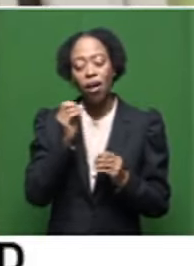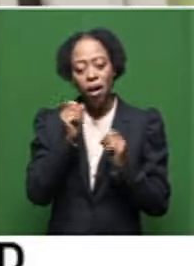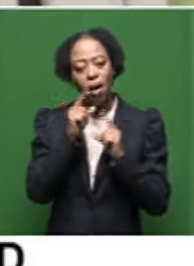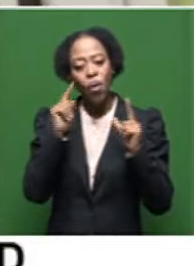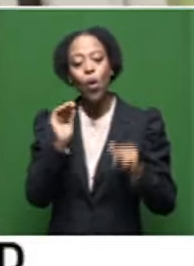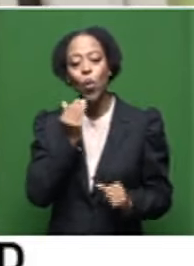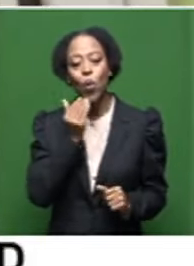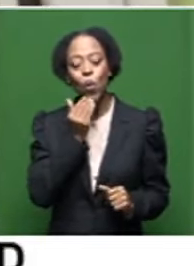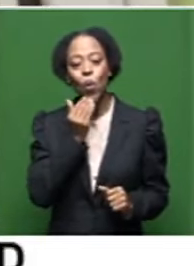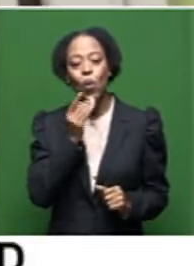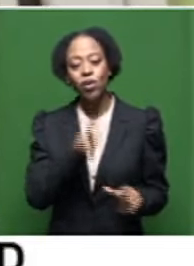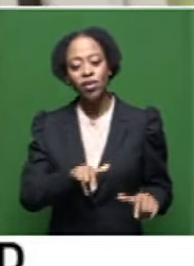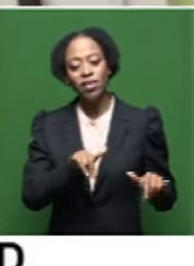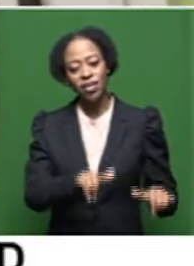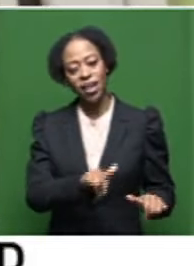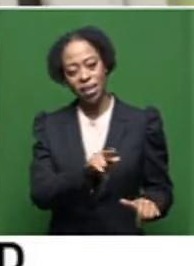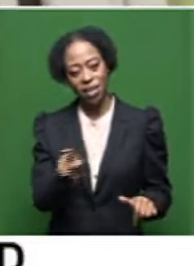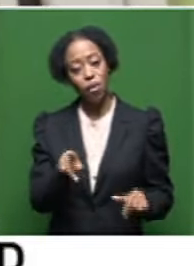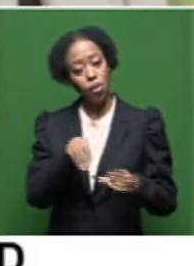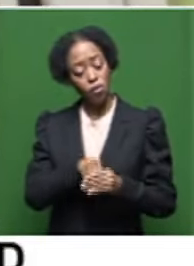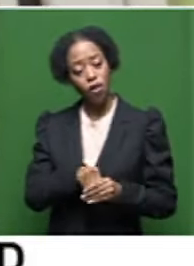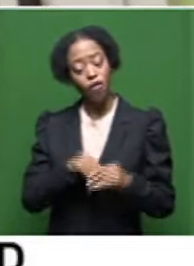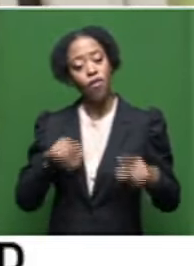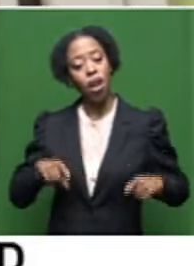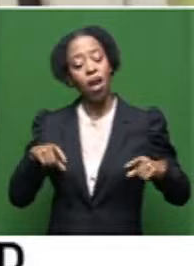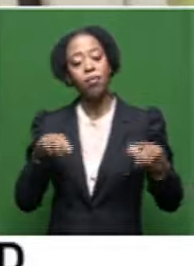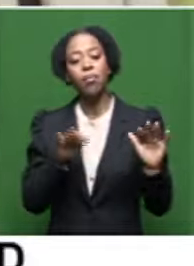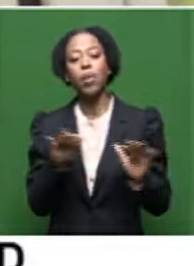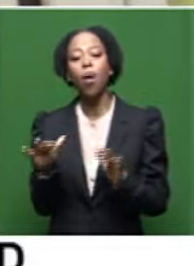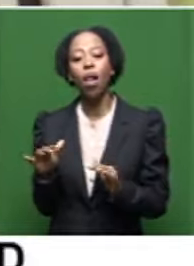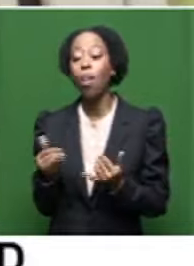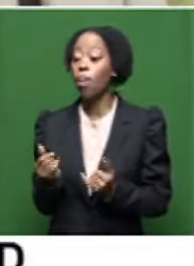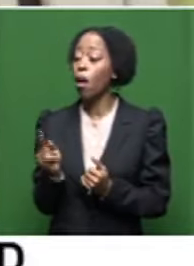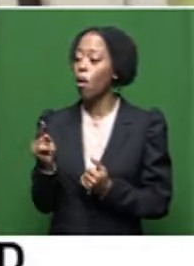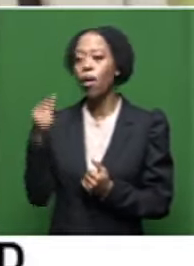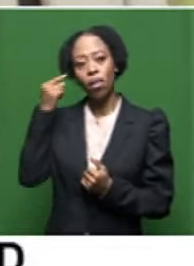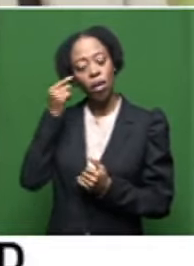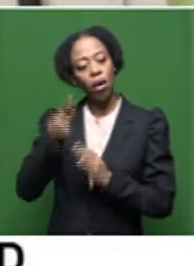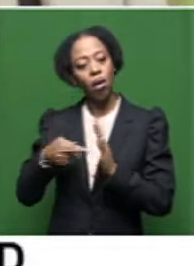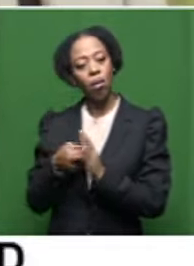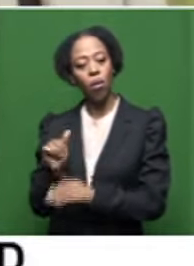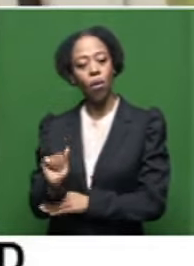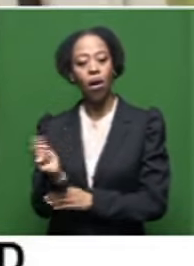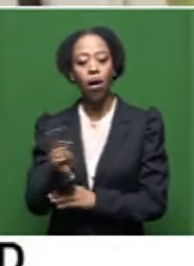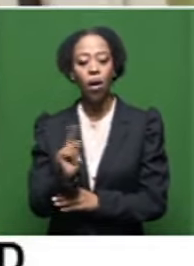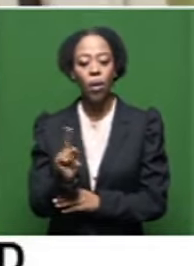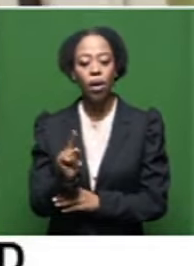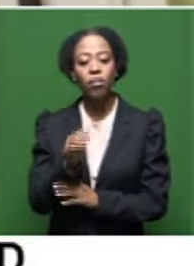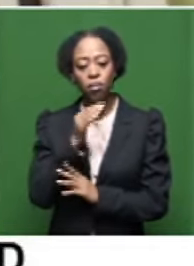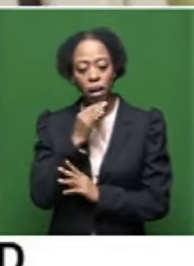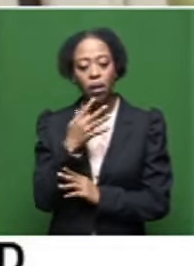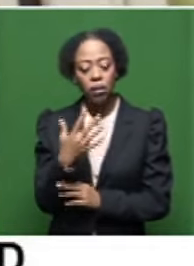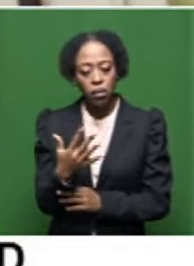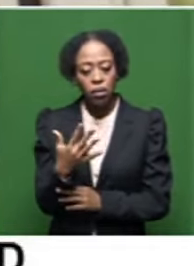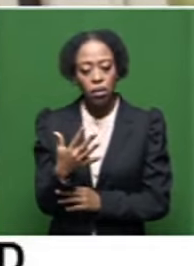got deeply involved in the lives of the people. And he saw his role as being a kind of an oral archive